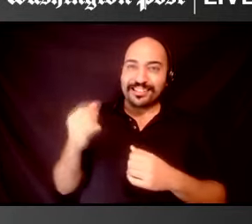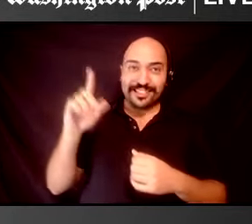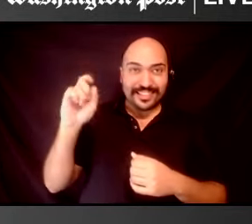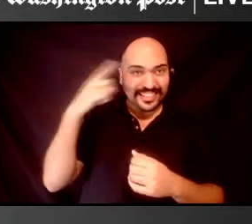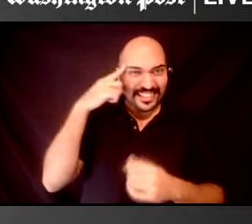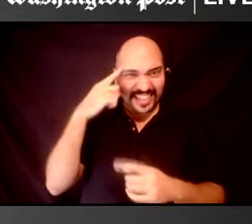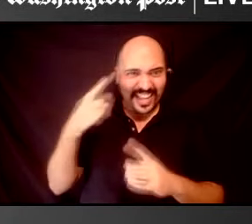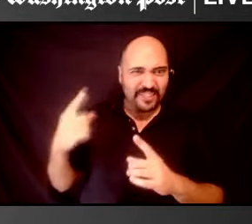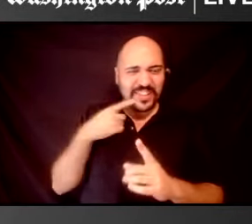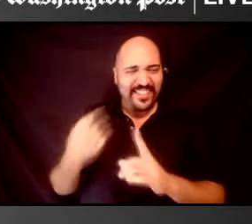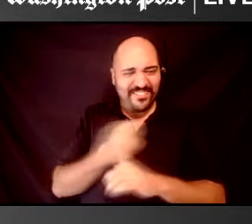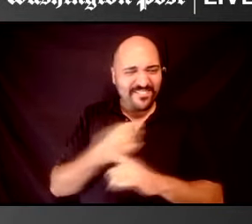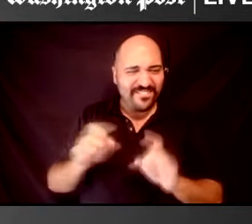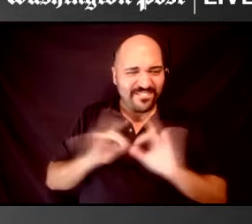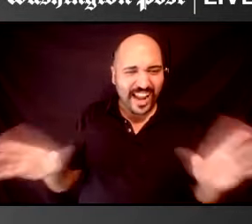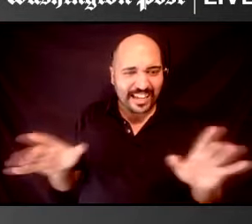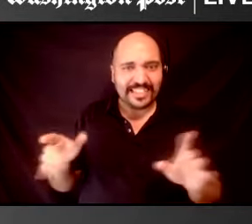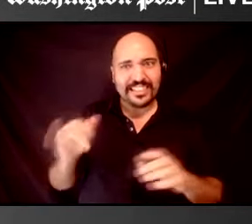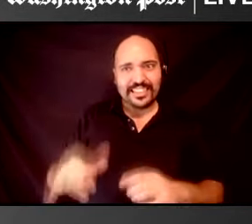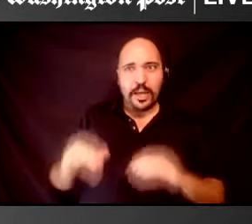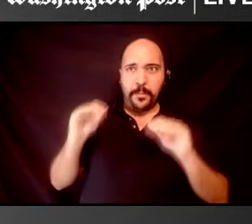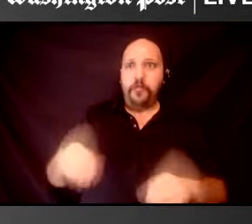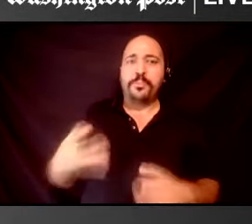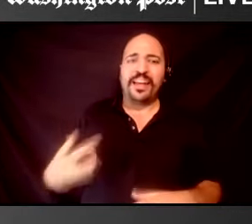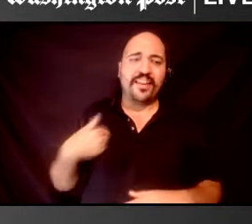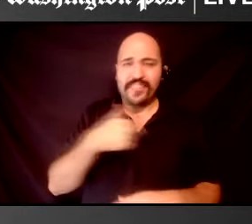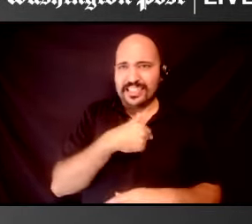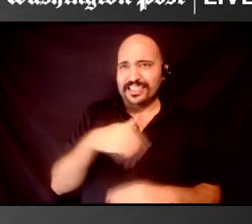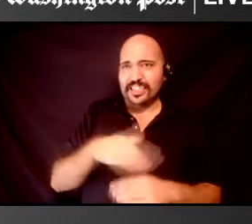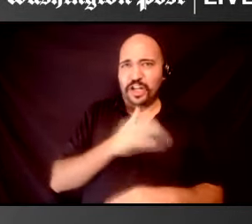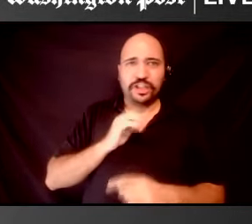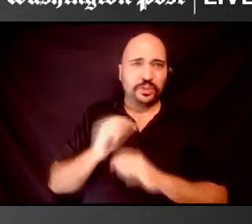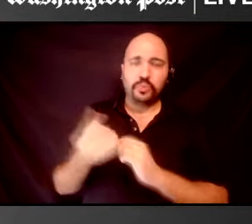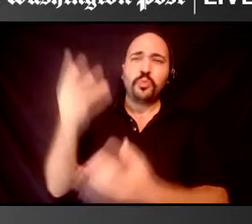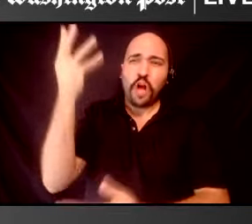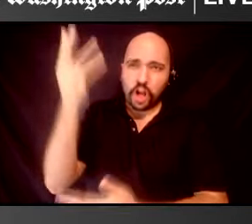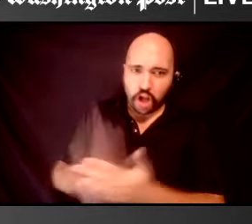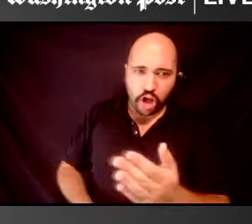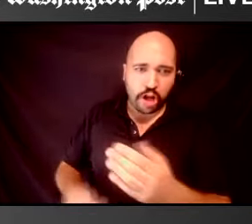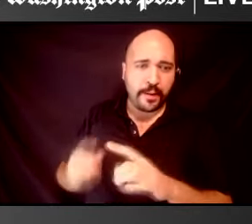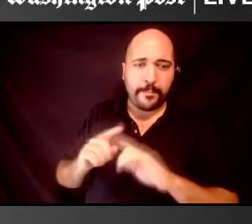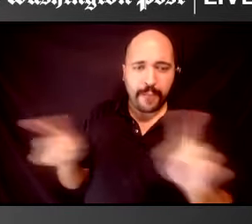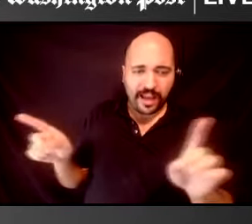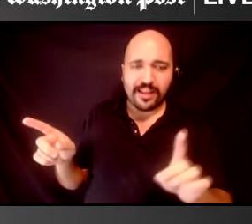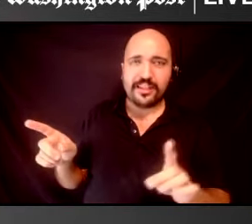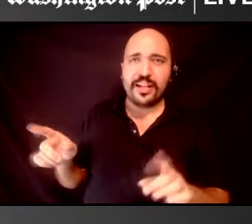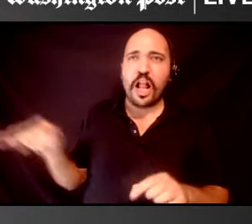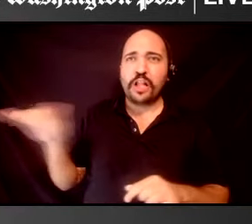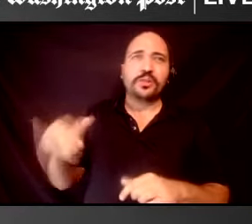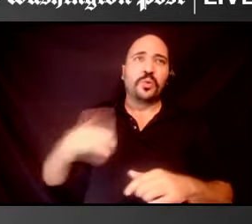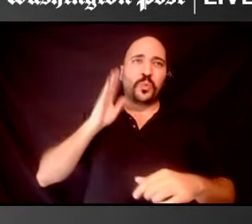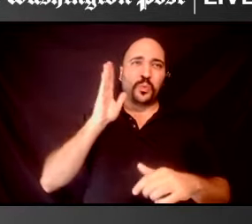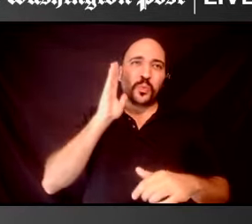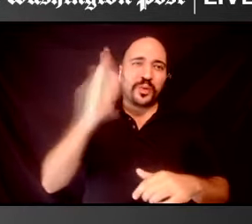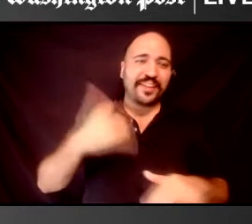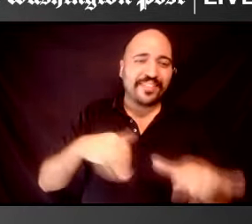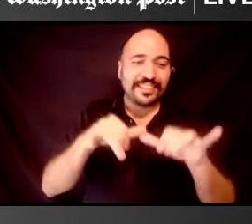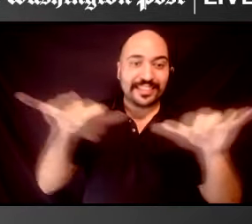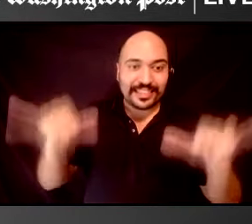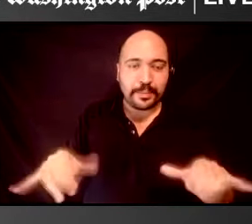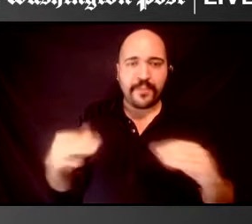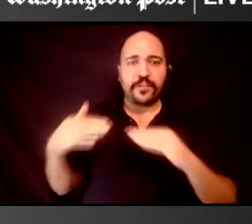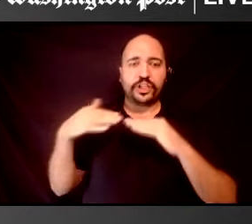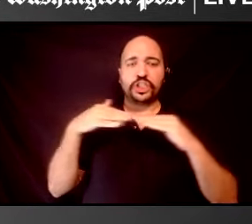that has, has put many of us in the situation we're in. Not only would that be gone, but there would be a system of, of justice